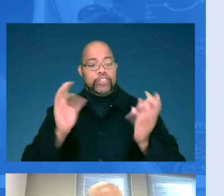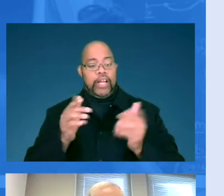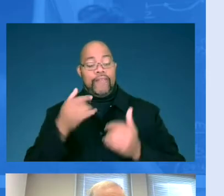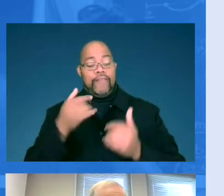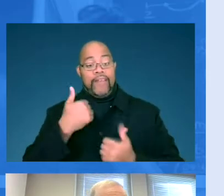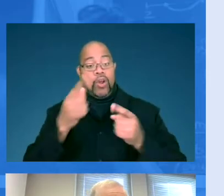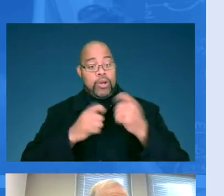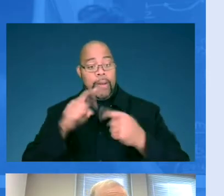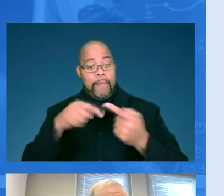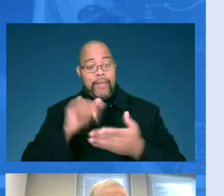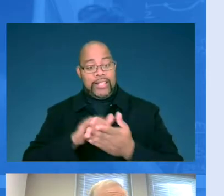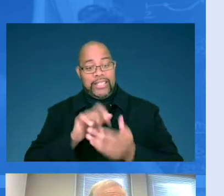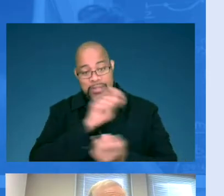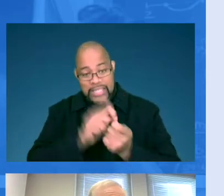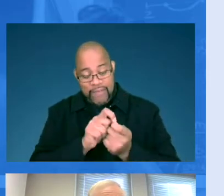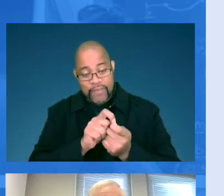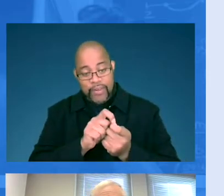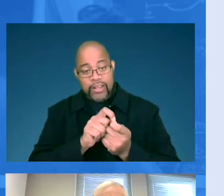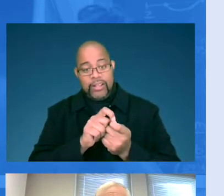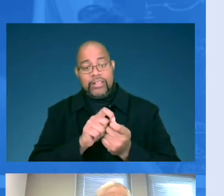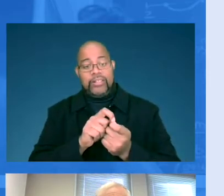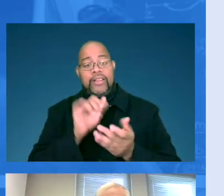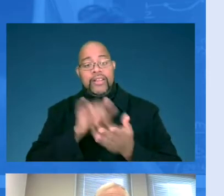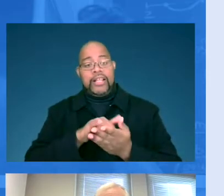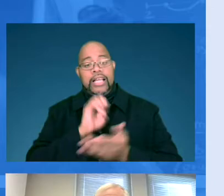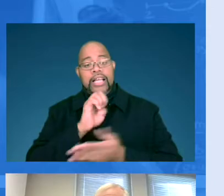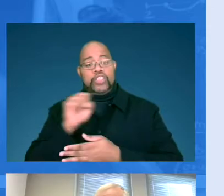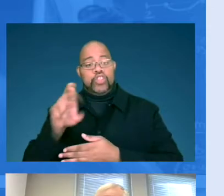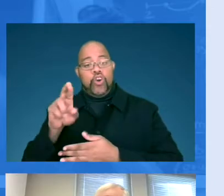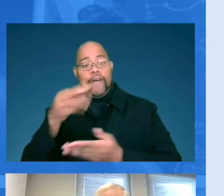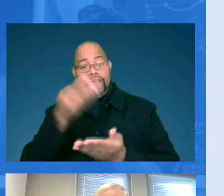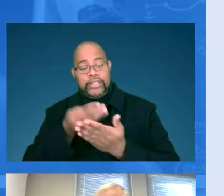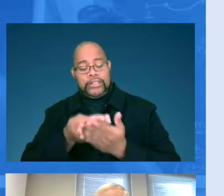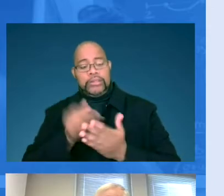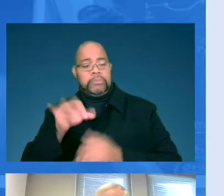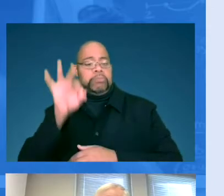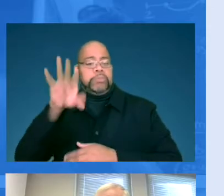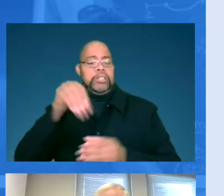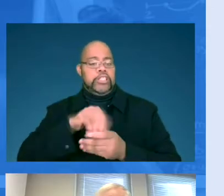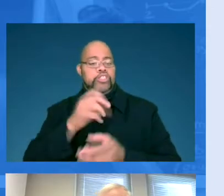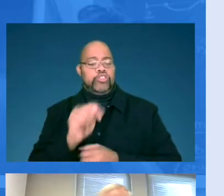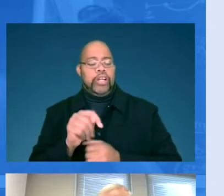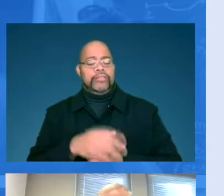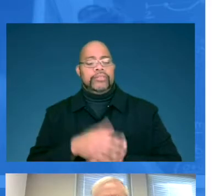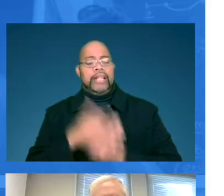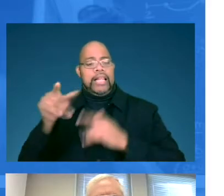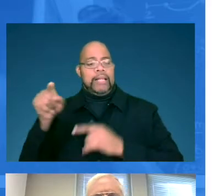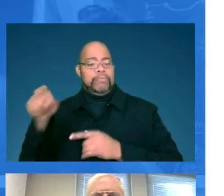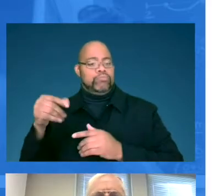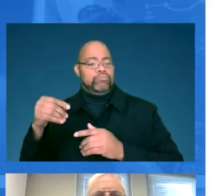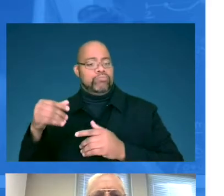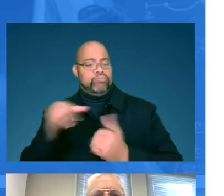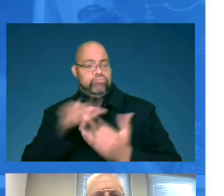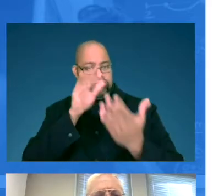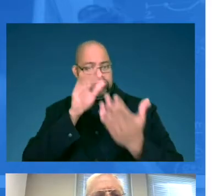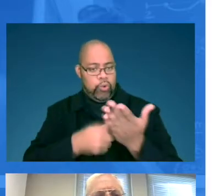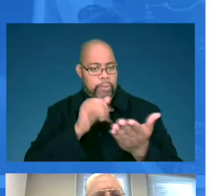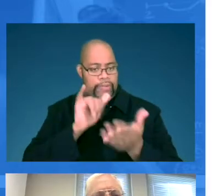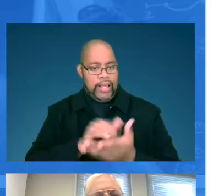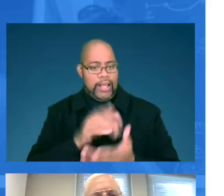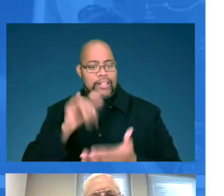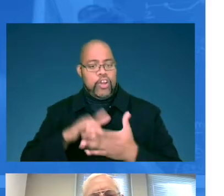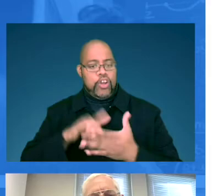specifics and the mechanics of ESSER funding, you might drop that in the chat and let him address that. And here's our contact